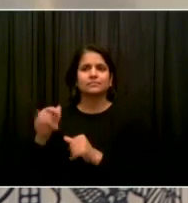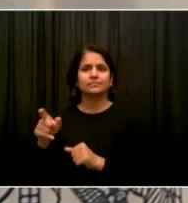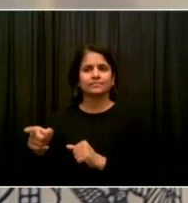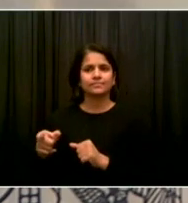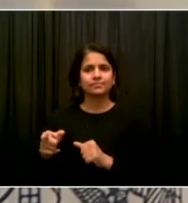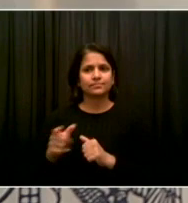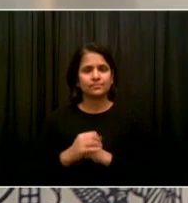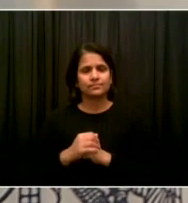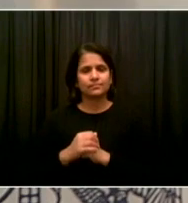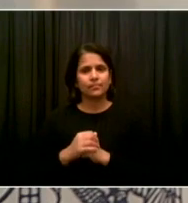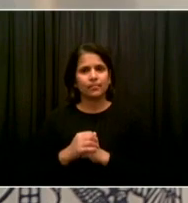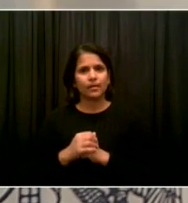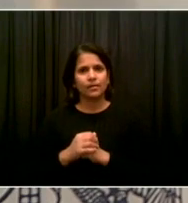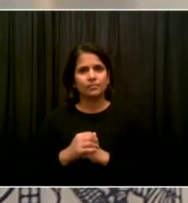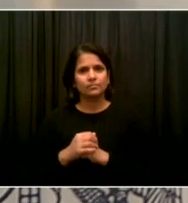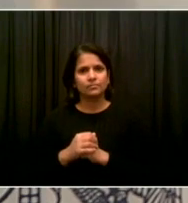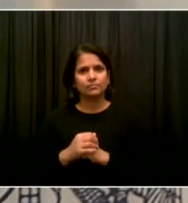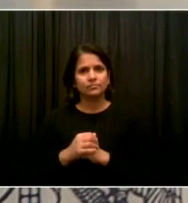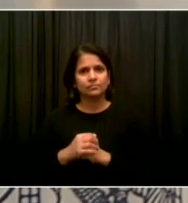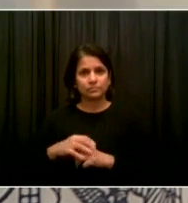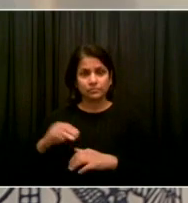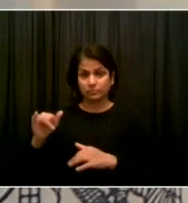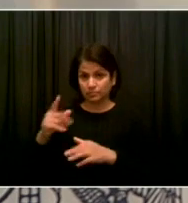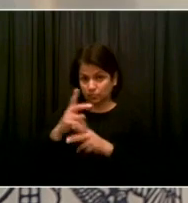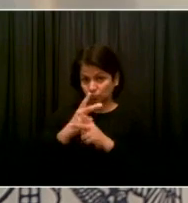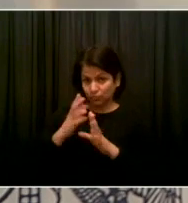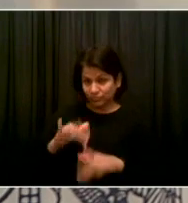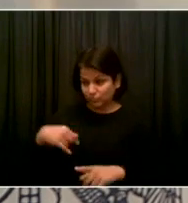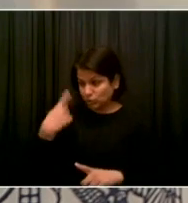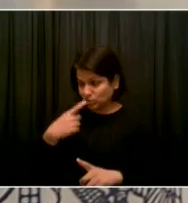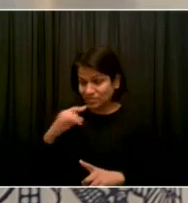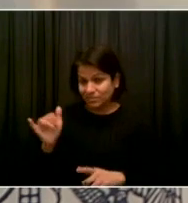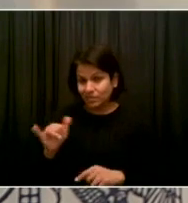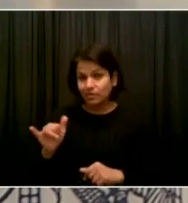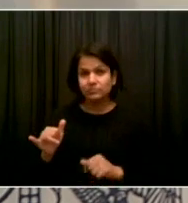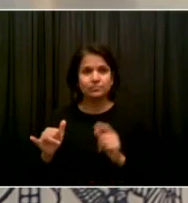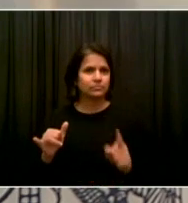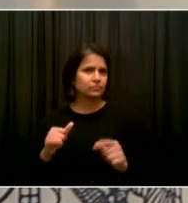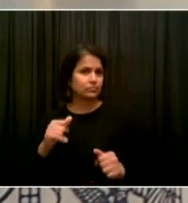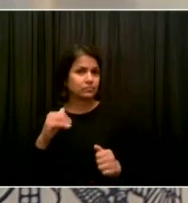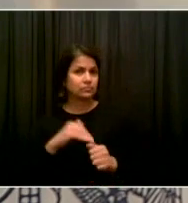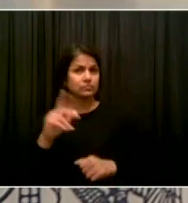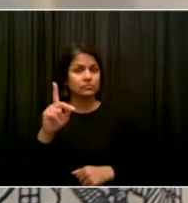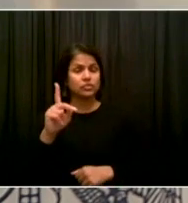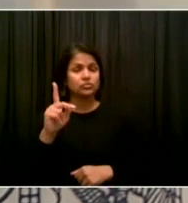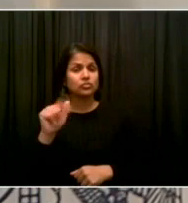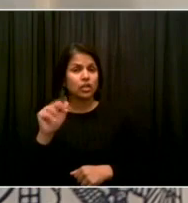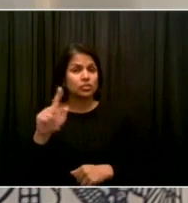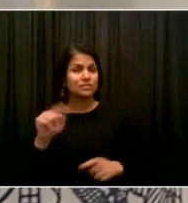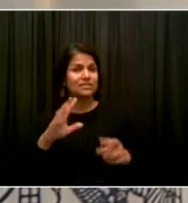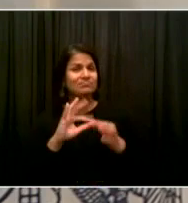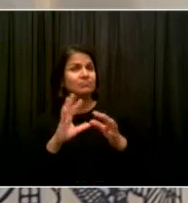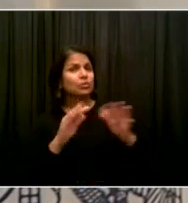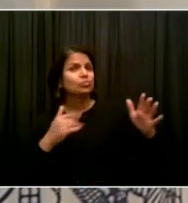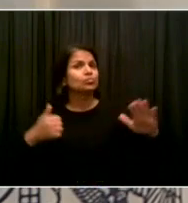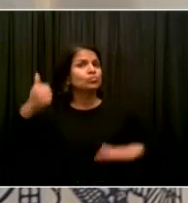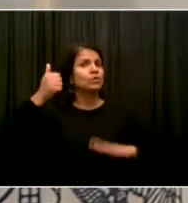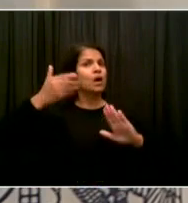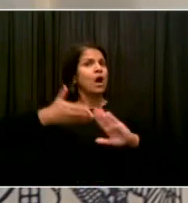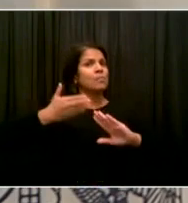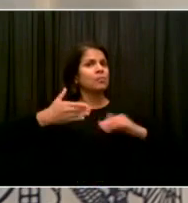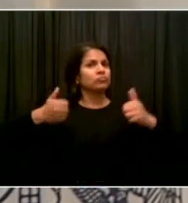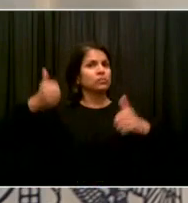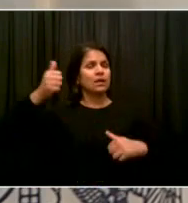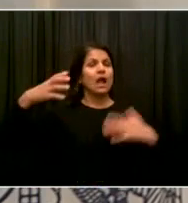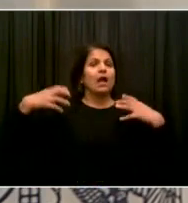remind you that Dr. Mitch Katz runs by far the largest public health system in America. And making sure all the pieces of this far